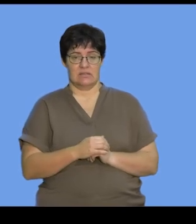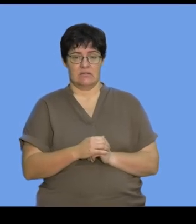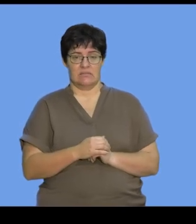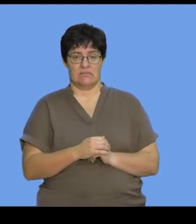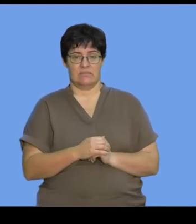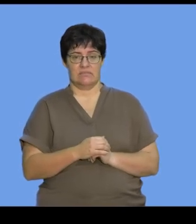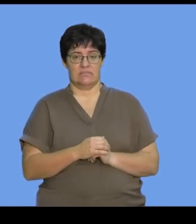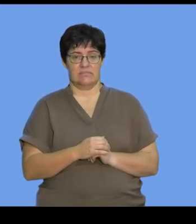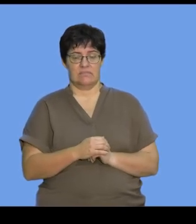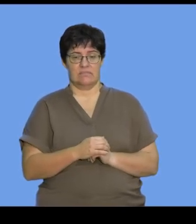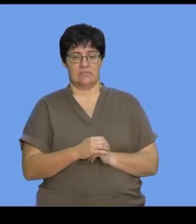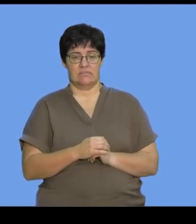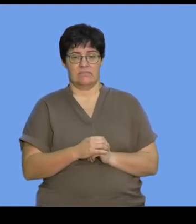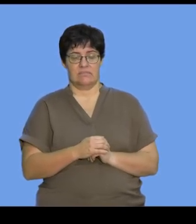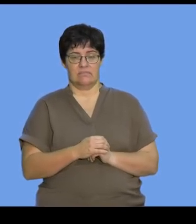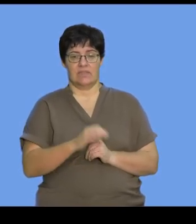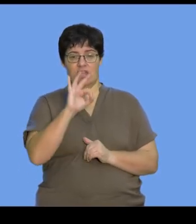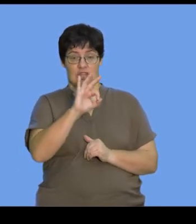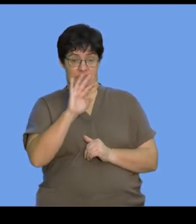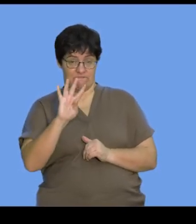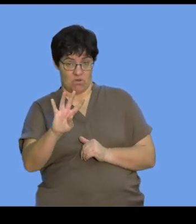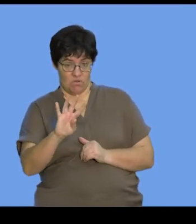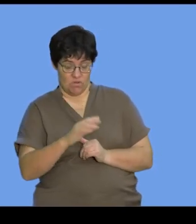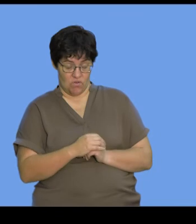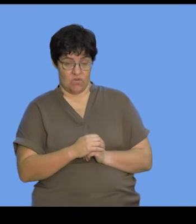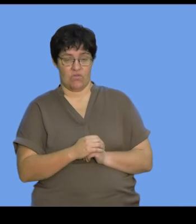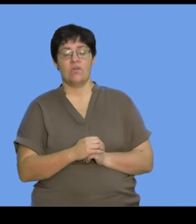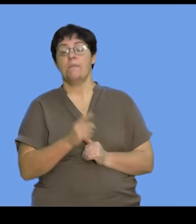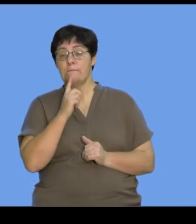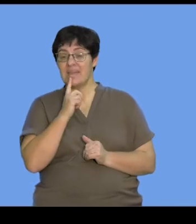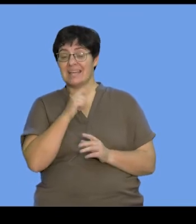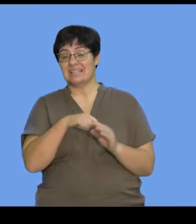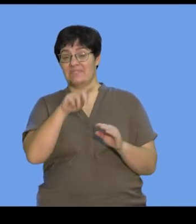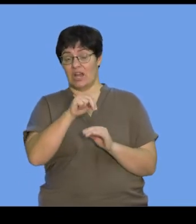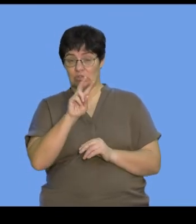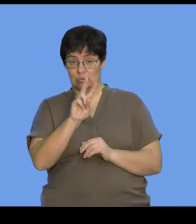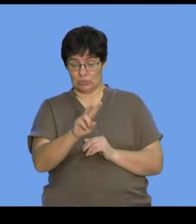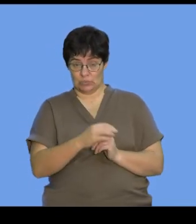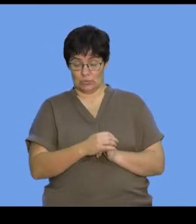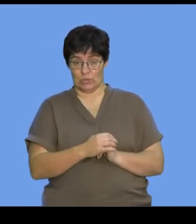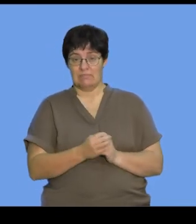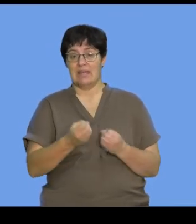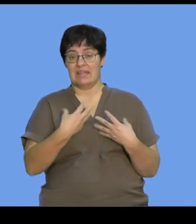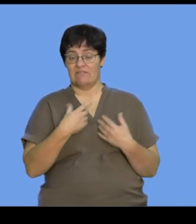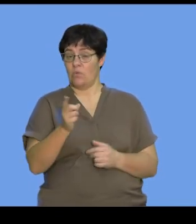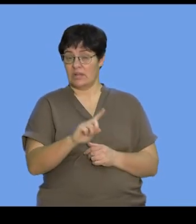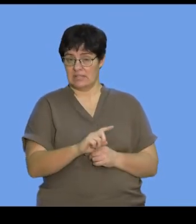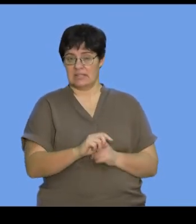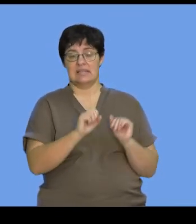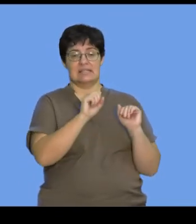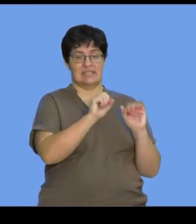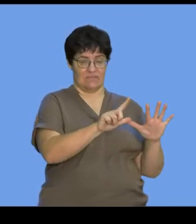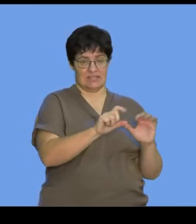am I right? 34, my bad. And if we divide that by two, it gives us a percentage of